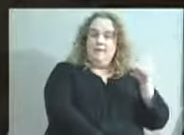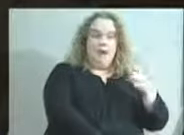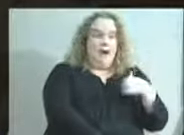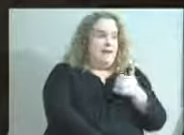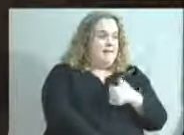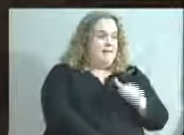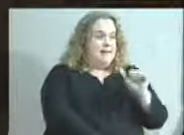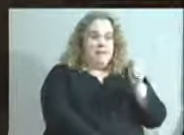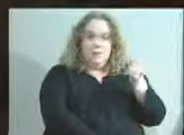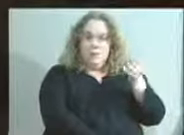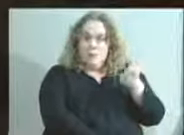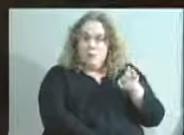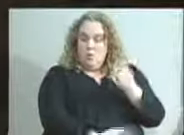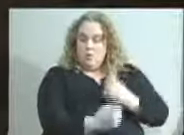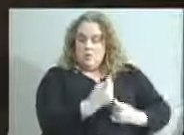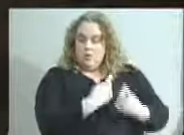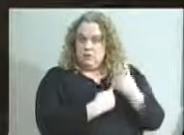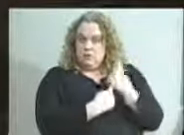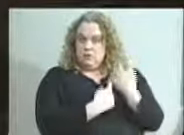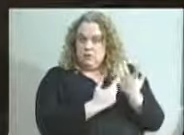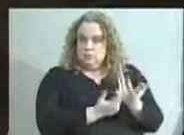questions, happy to answer those.